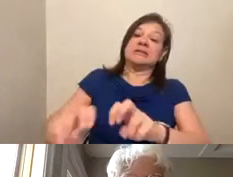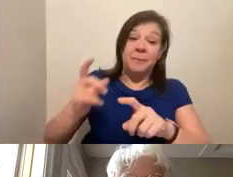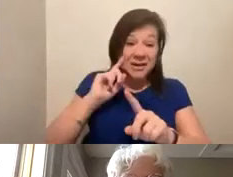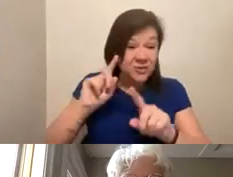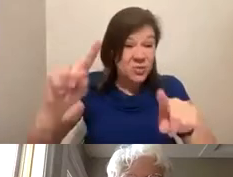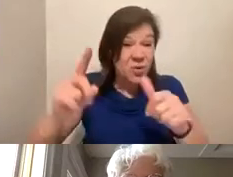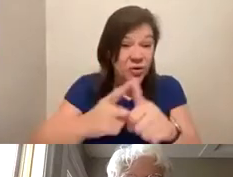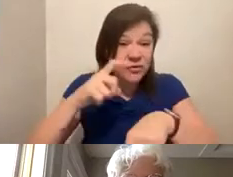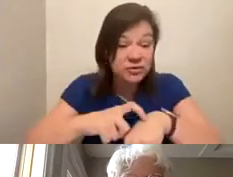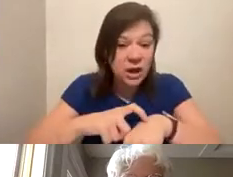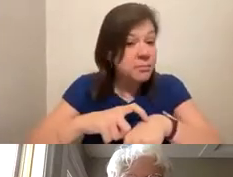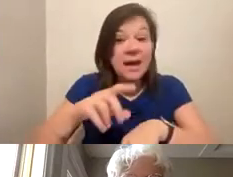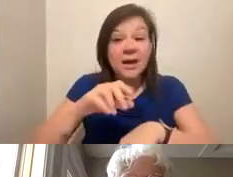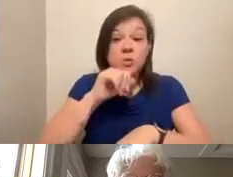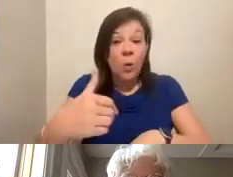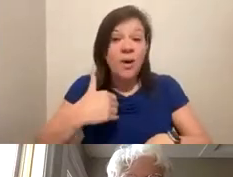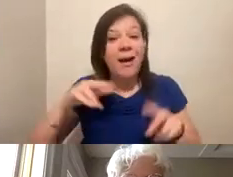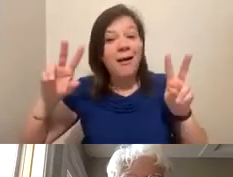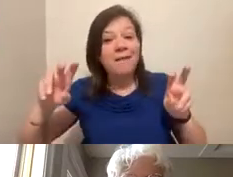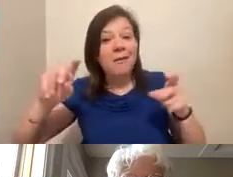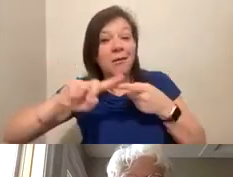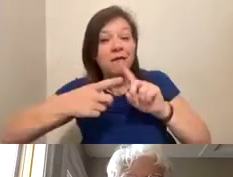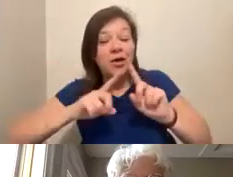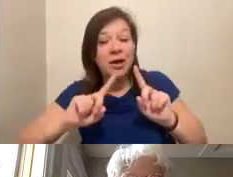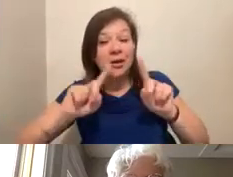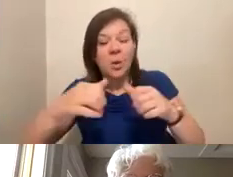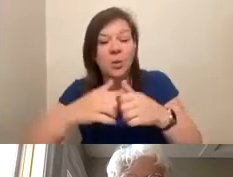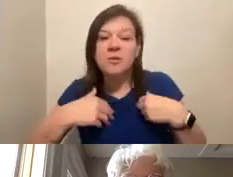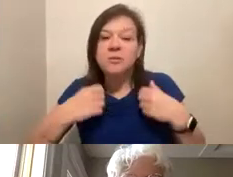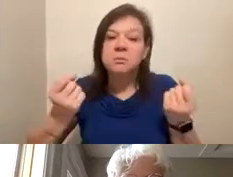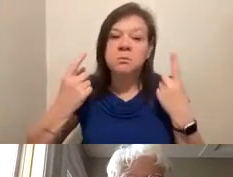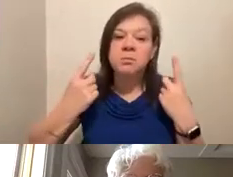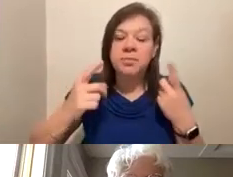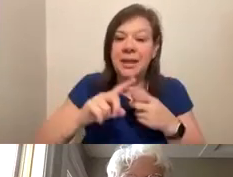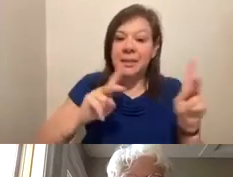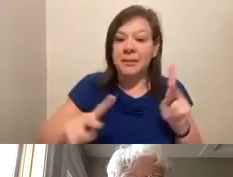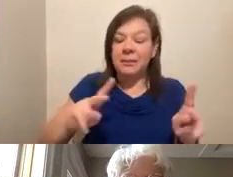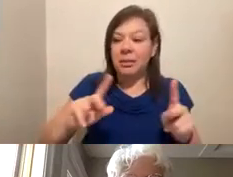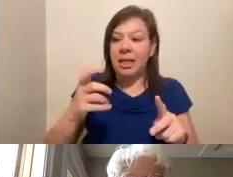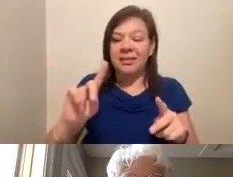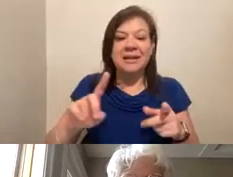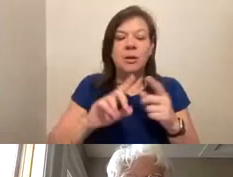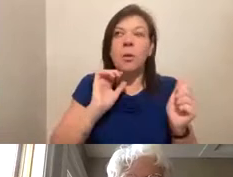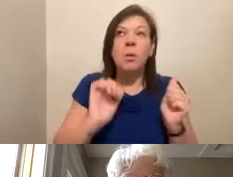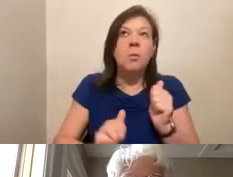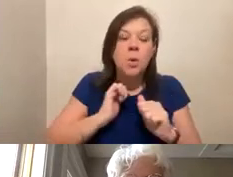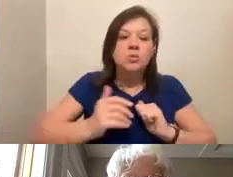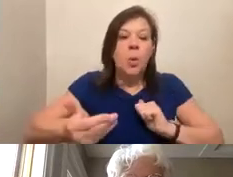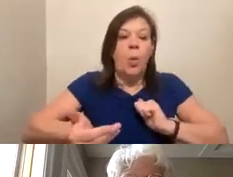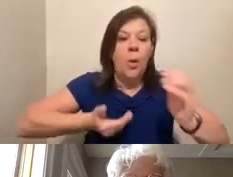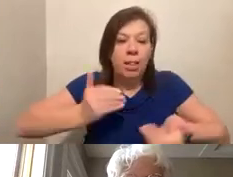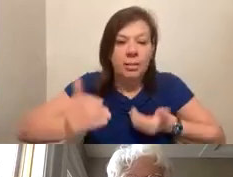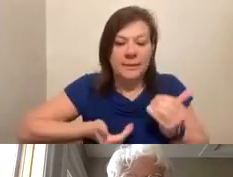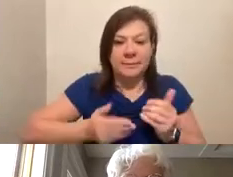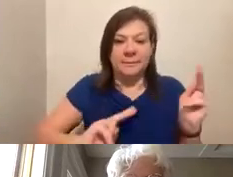first time, and you don't know anybody, understand that the people at LEAD are some of the most welcoming people that you